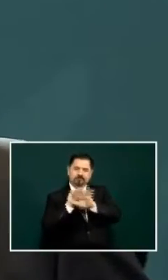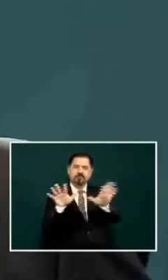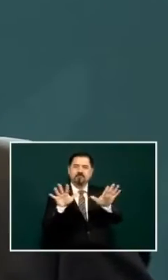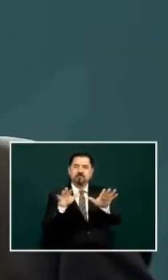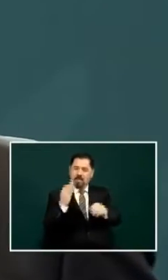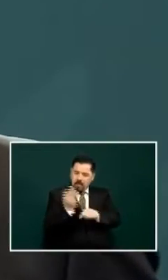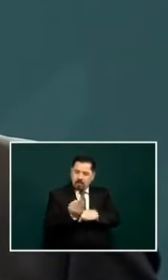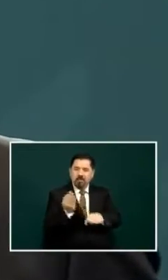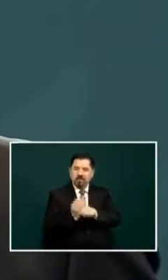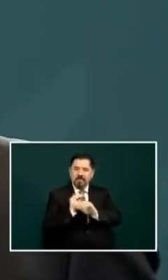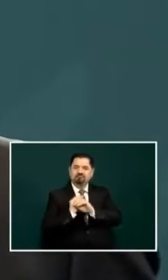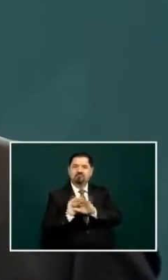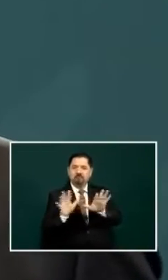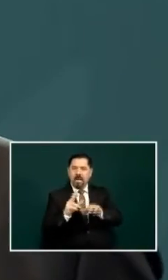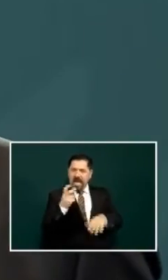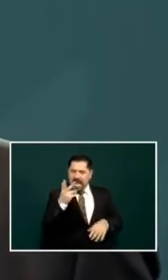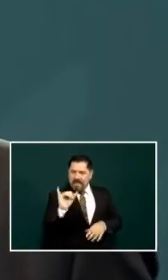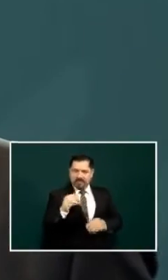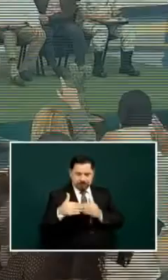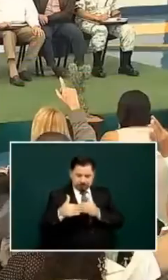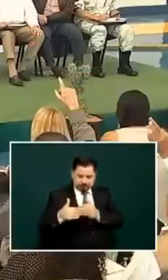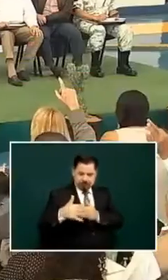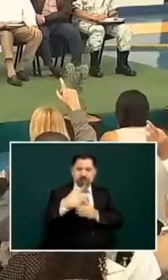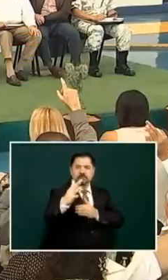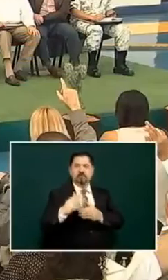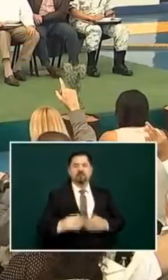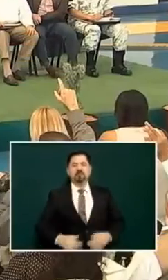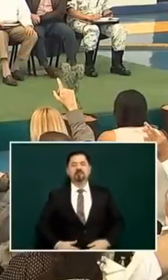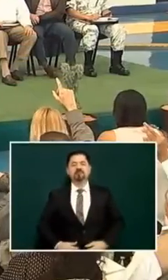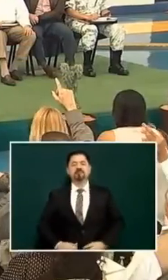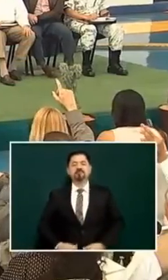actually and that's how it's going to be